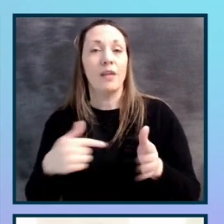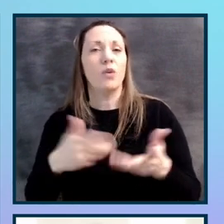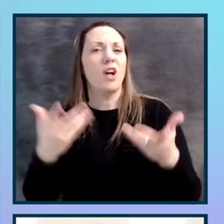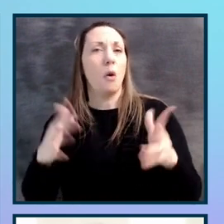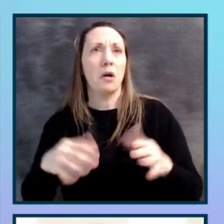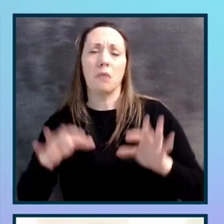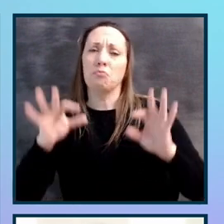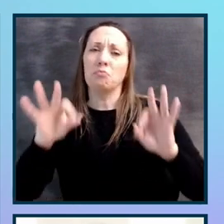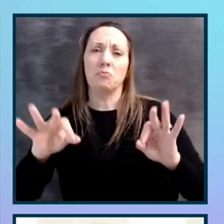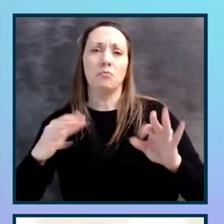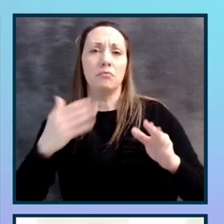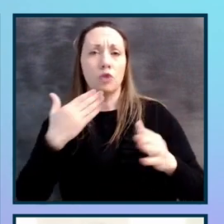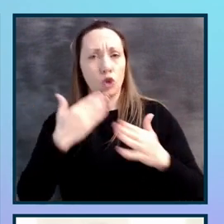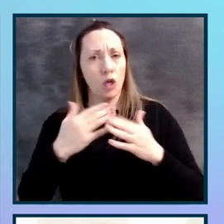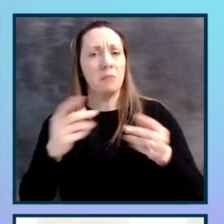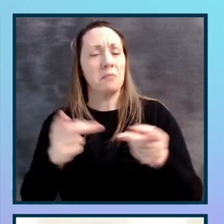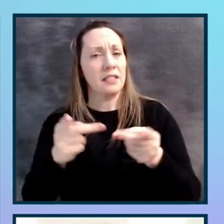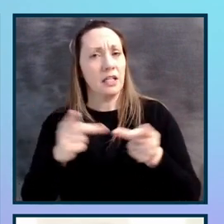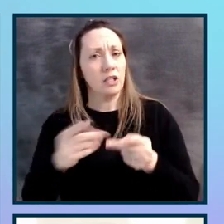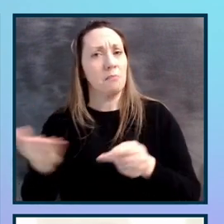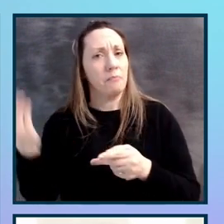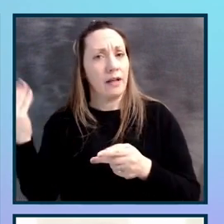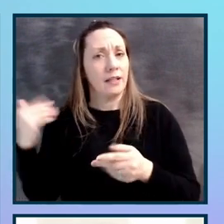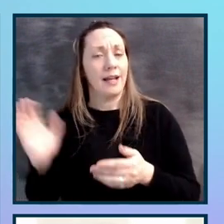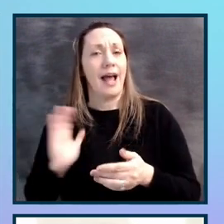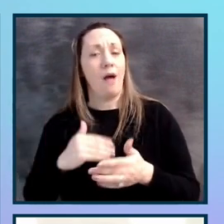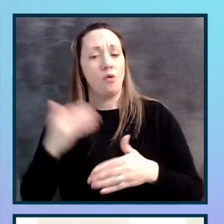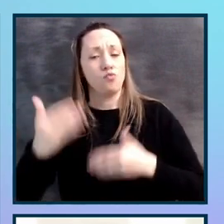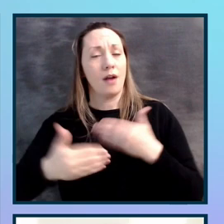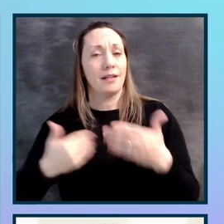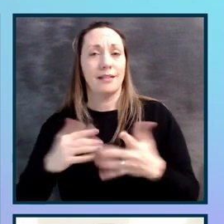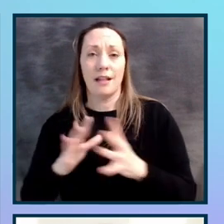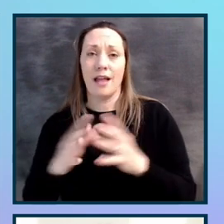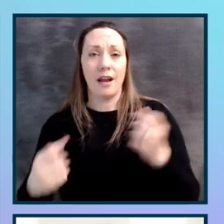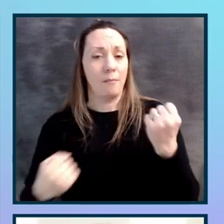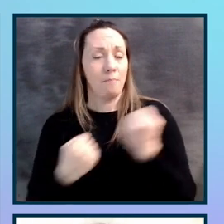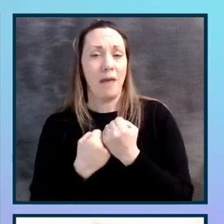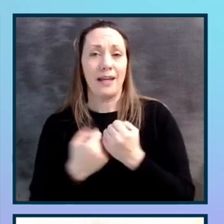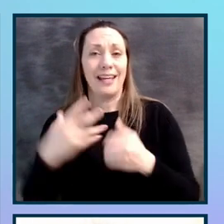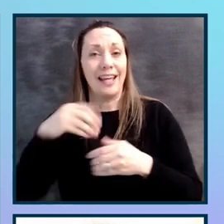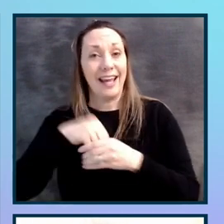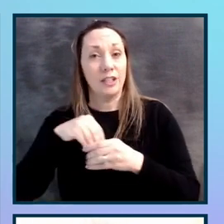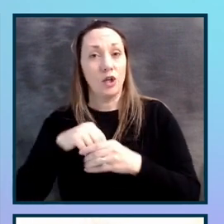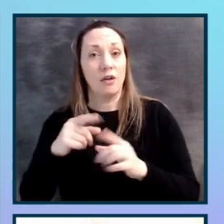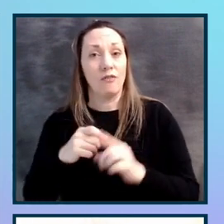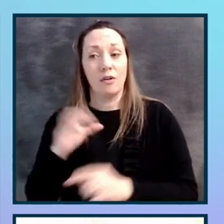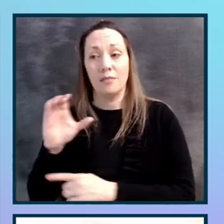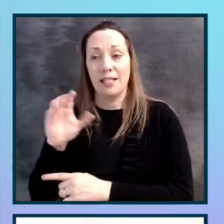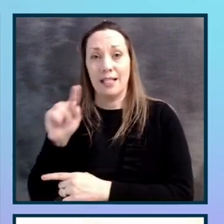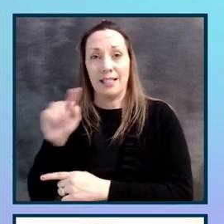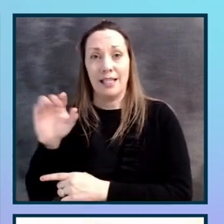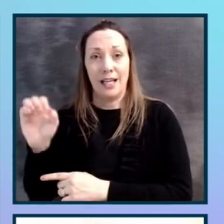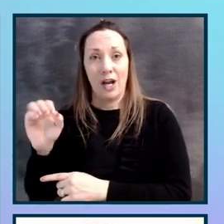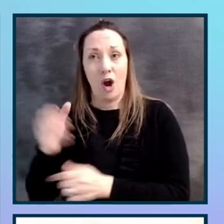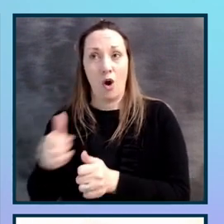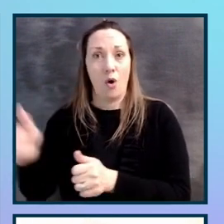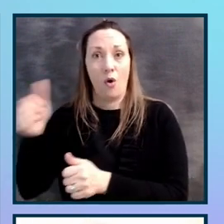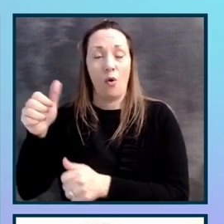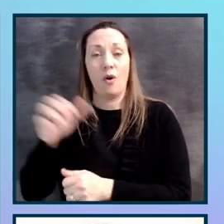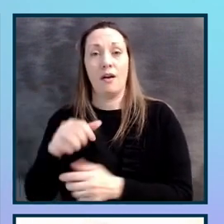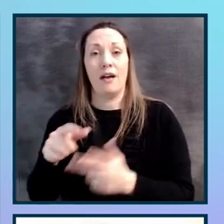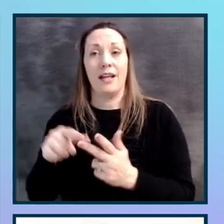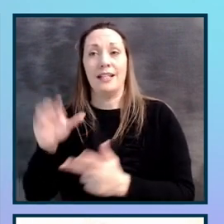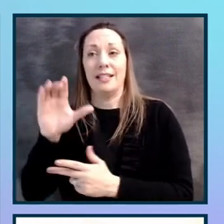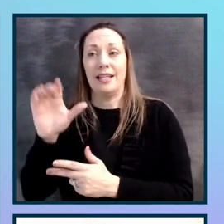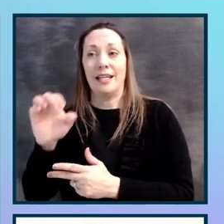great position at this point. Our process had a lot of backing internally from our CTO Kai Vanderloo and our CEO Andy